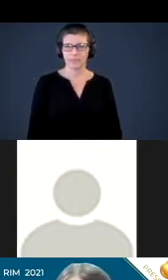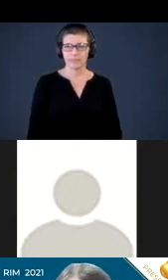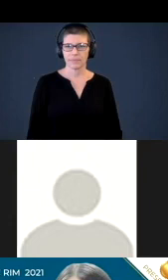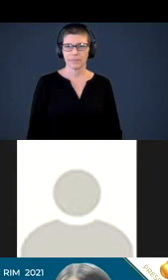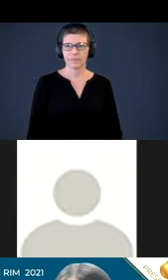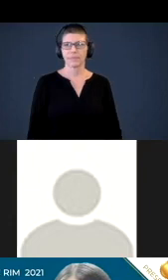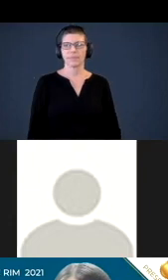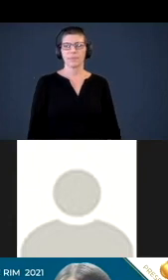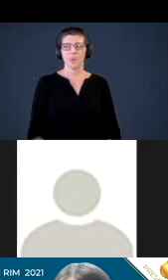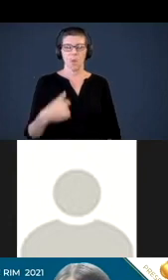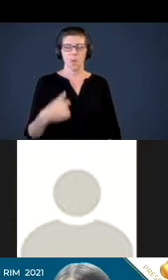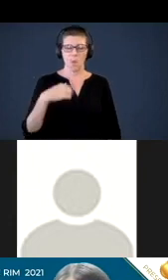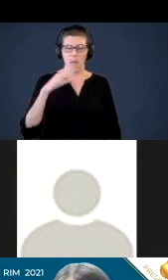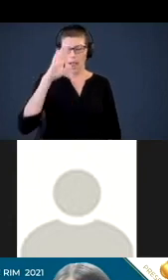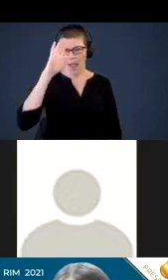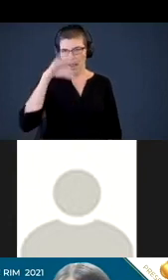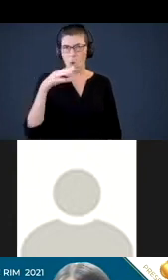So I know that we had.